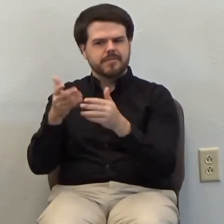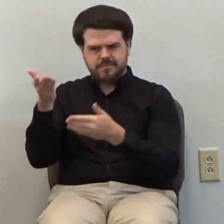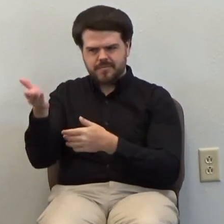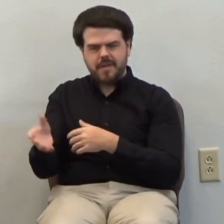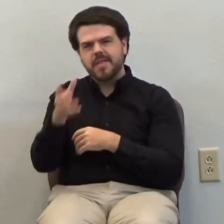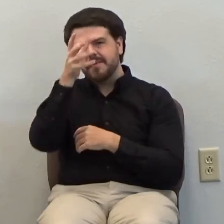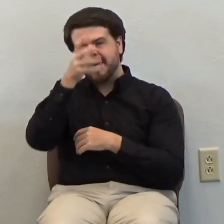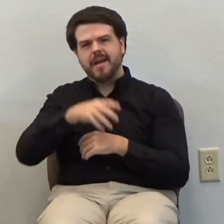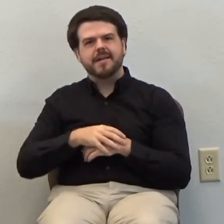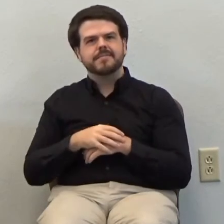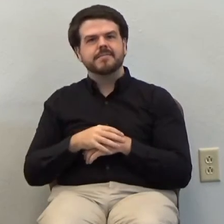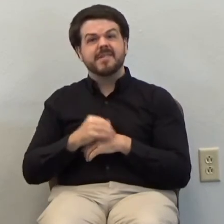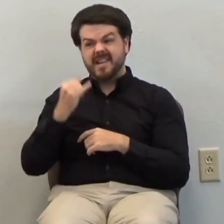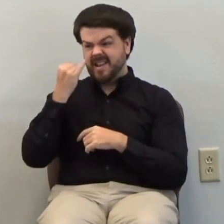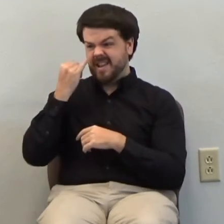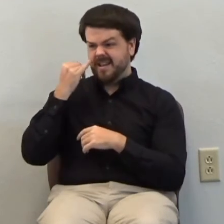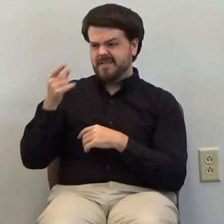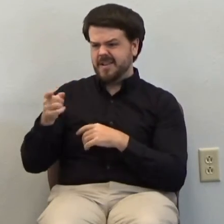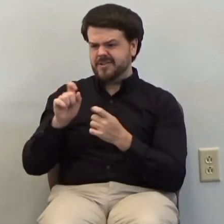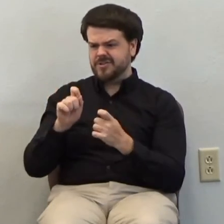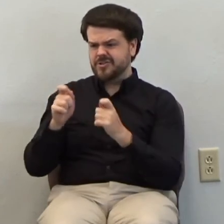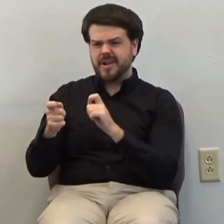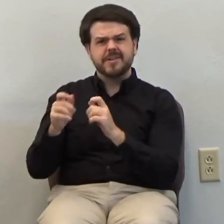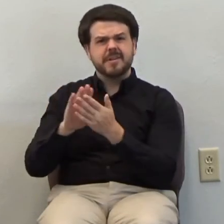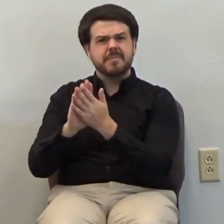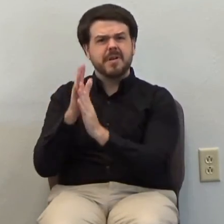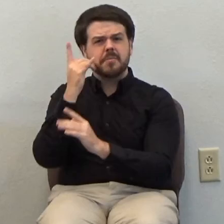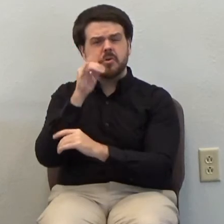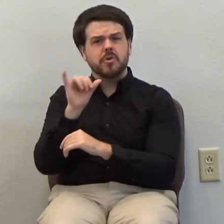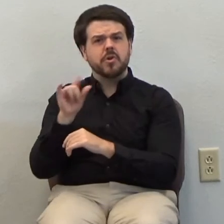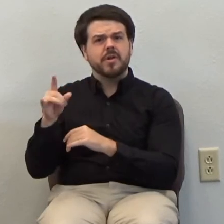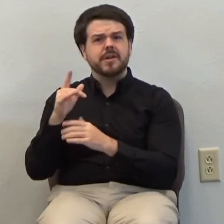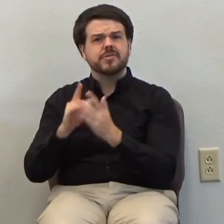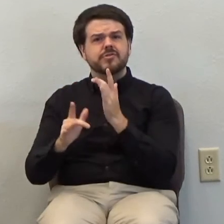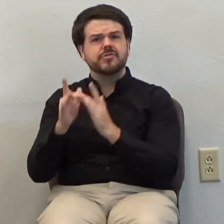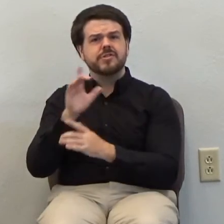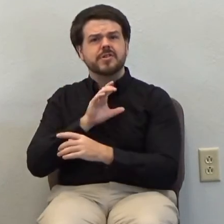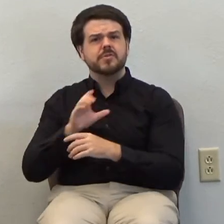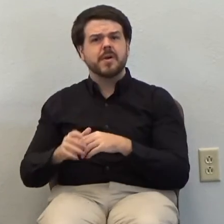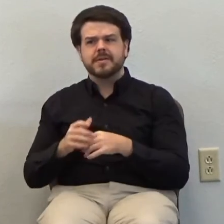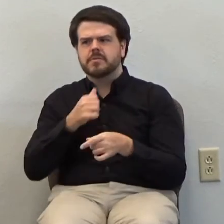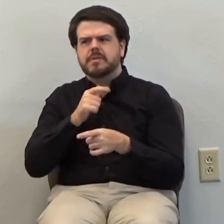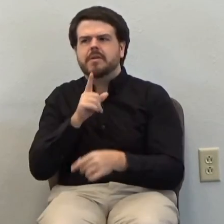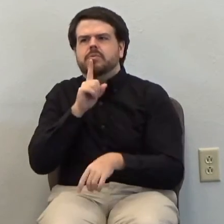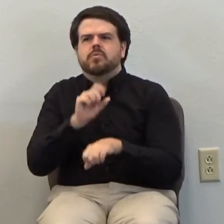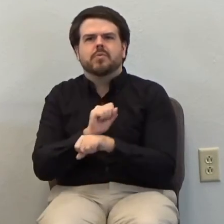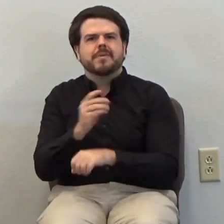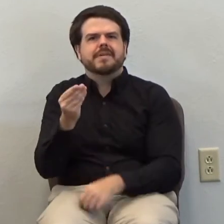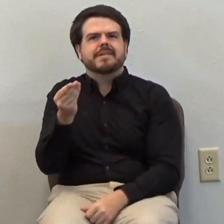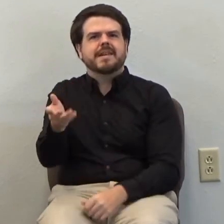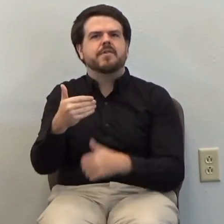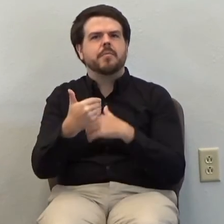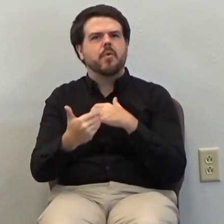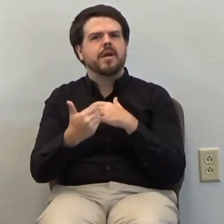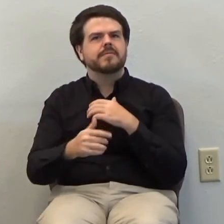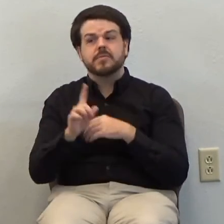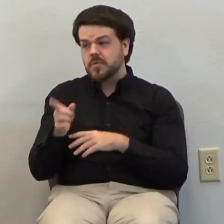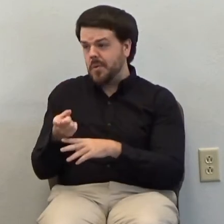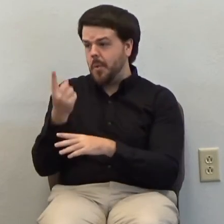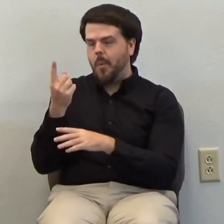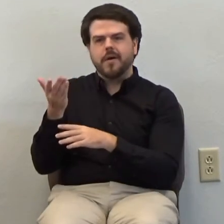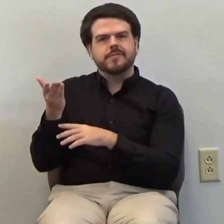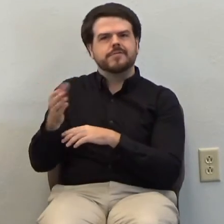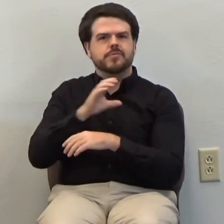if Jesus Christ had turned in if the bread had turned into Jesus Christ who was it giving them the bread there's only one Christ with one